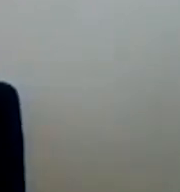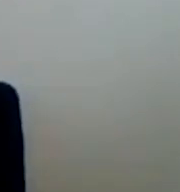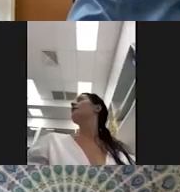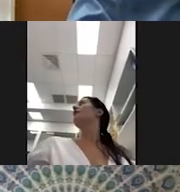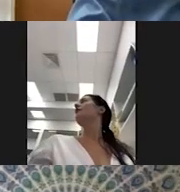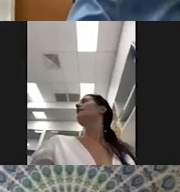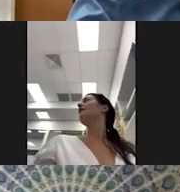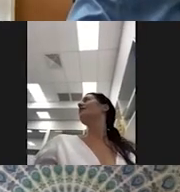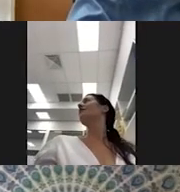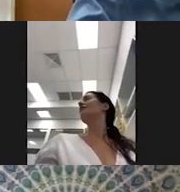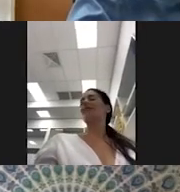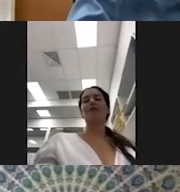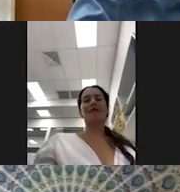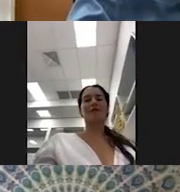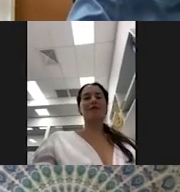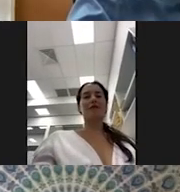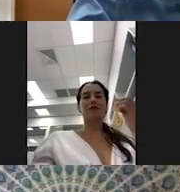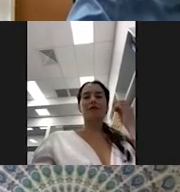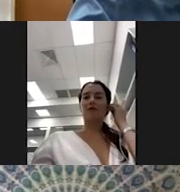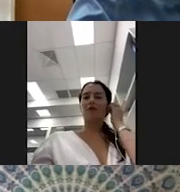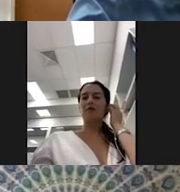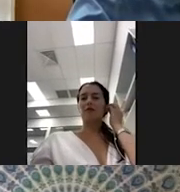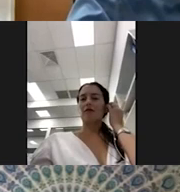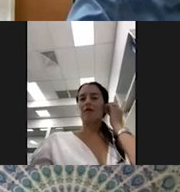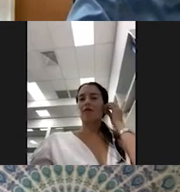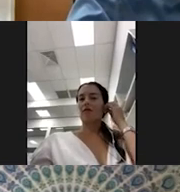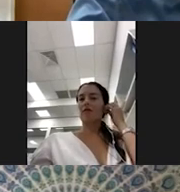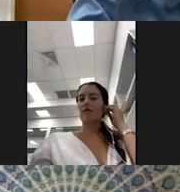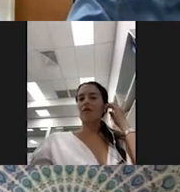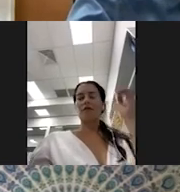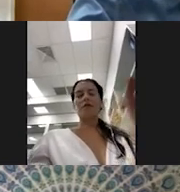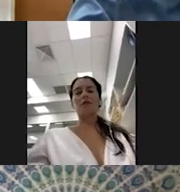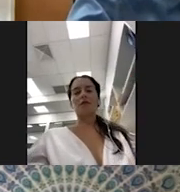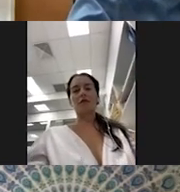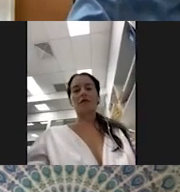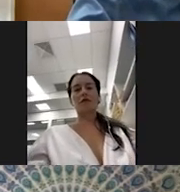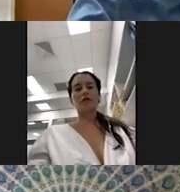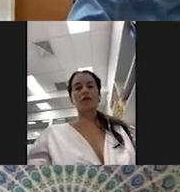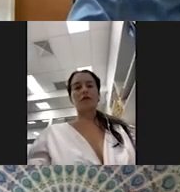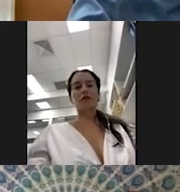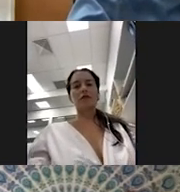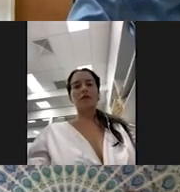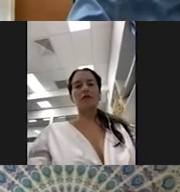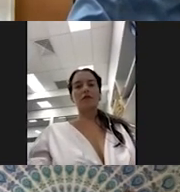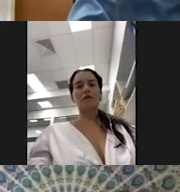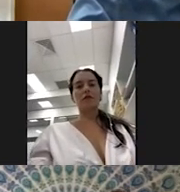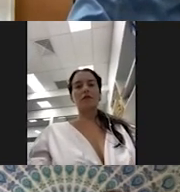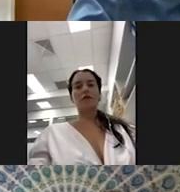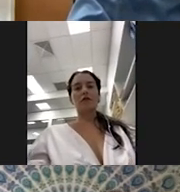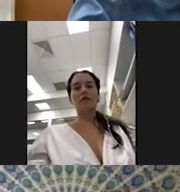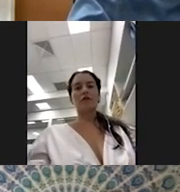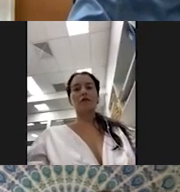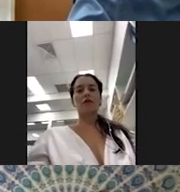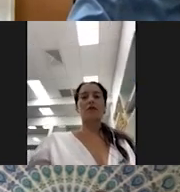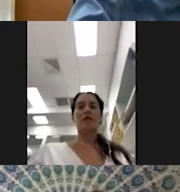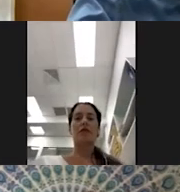And look, there's been a comment in the chat from Fiona Sharkin, who represents the Autism Alliance.